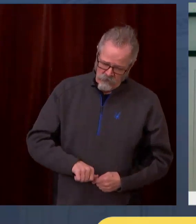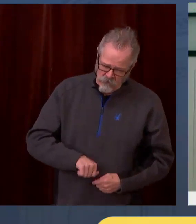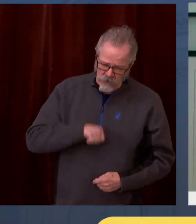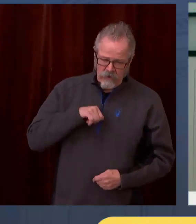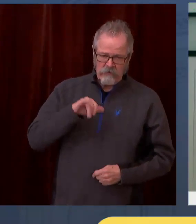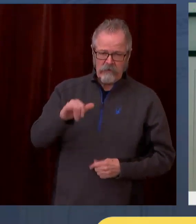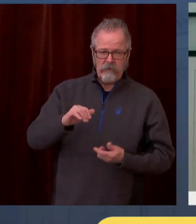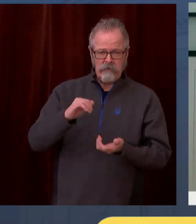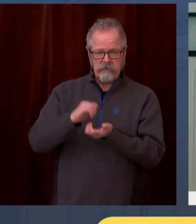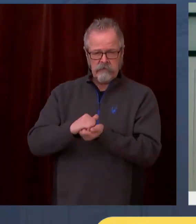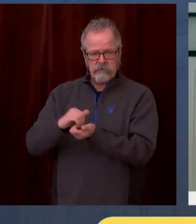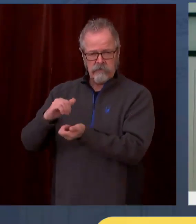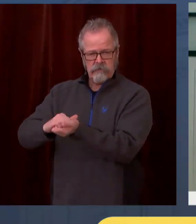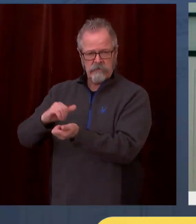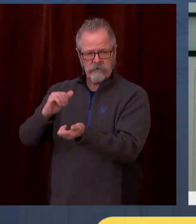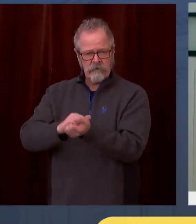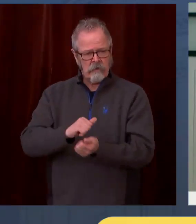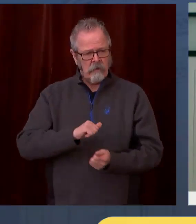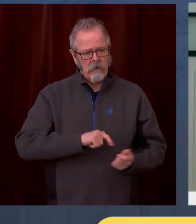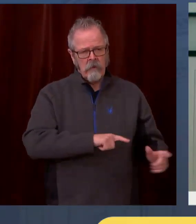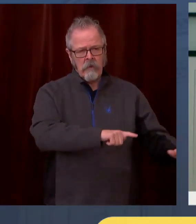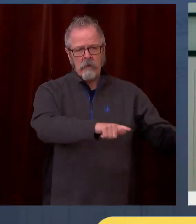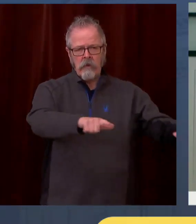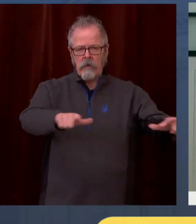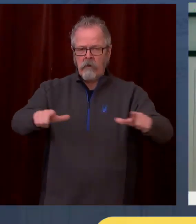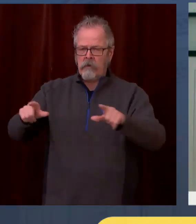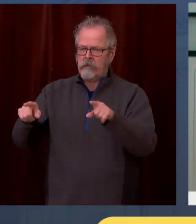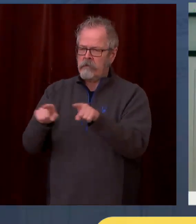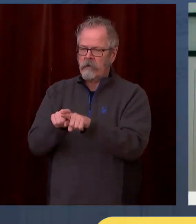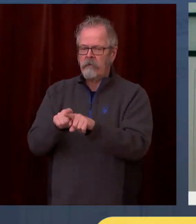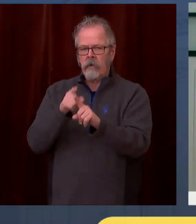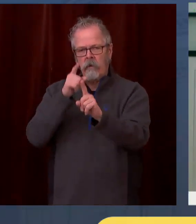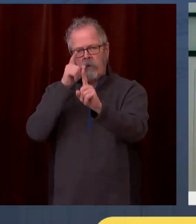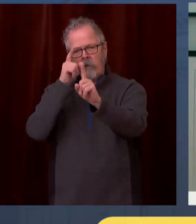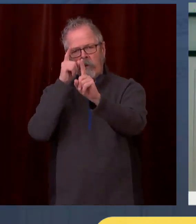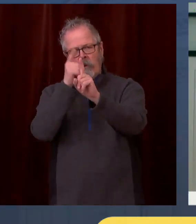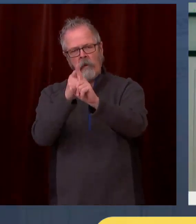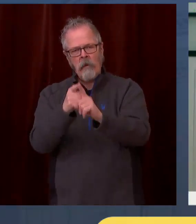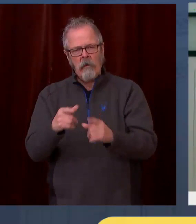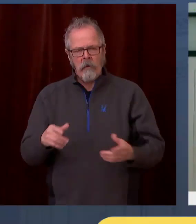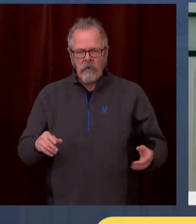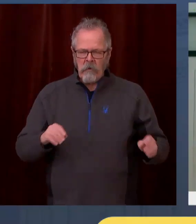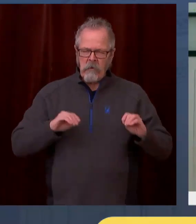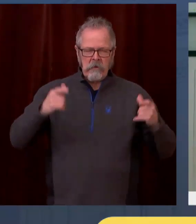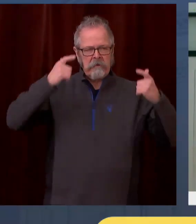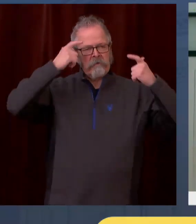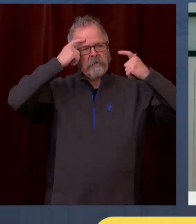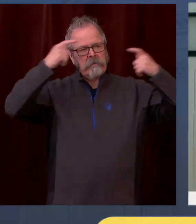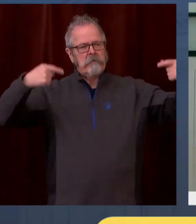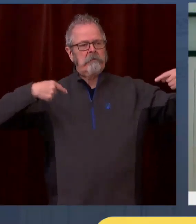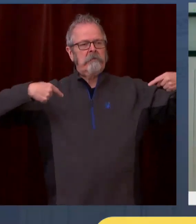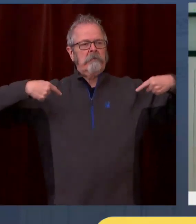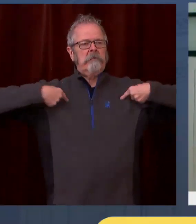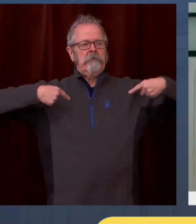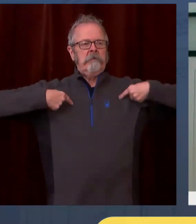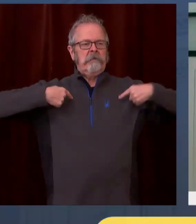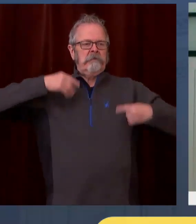goal. And I have to say, in this effort, we are viewed as a leader across the United States. Thanks, Governor.